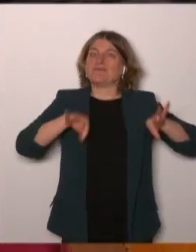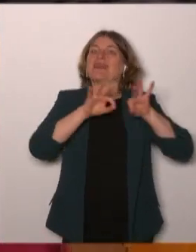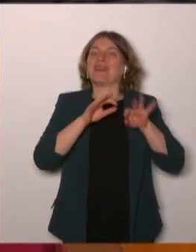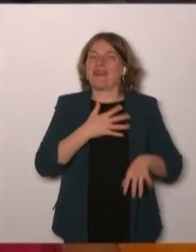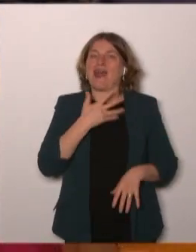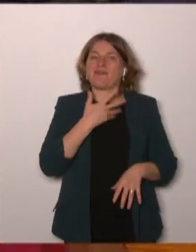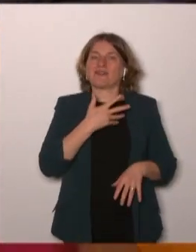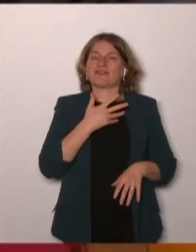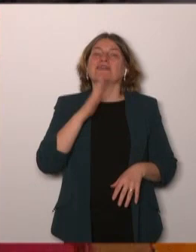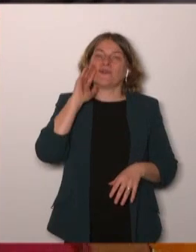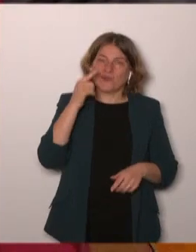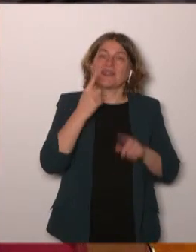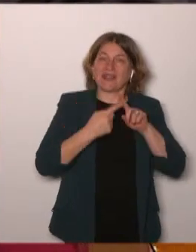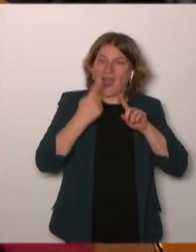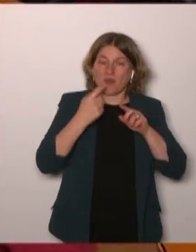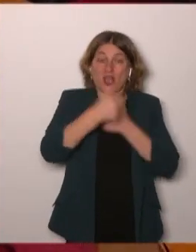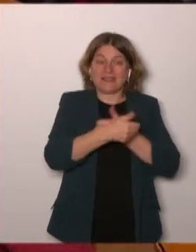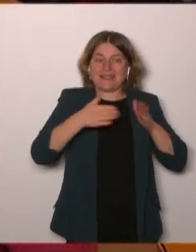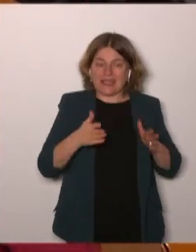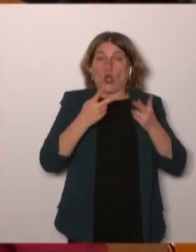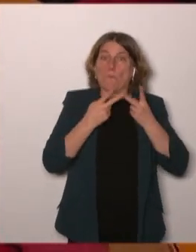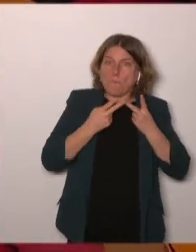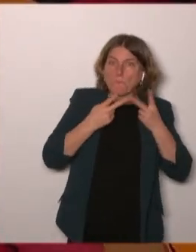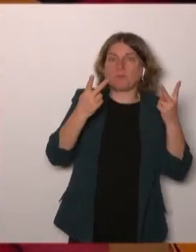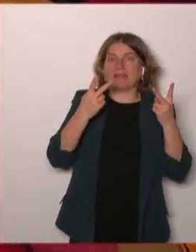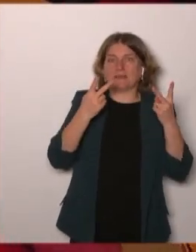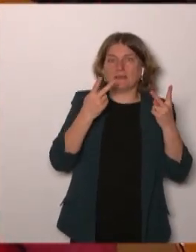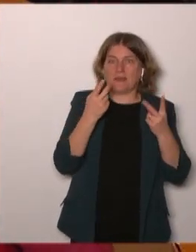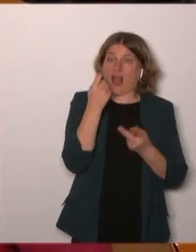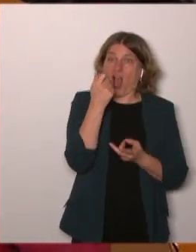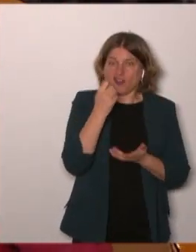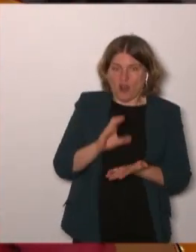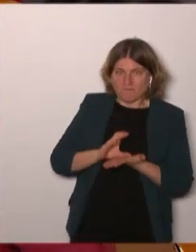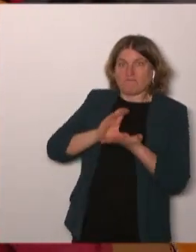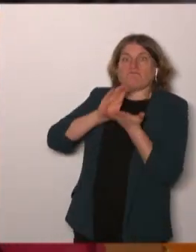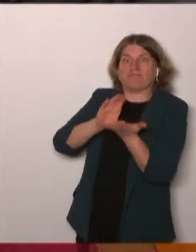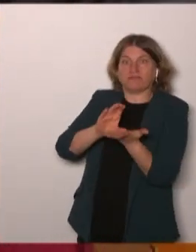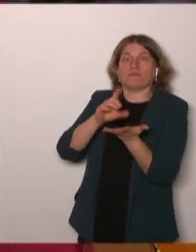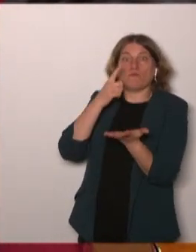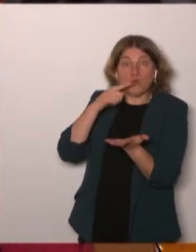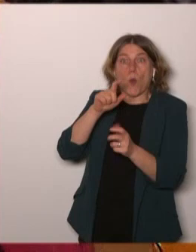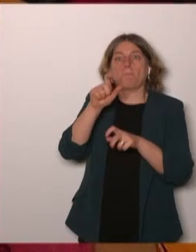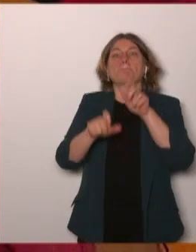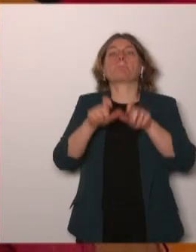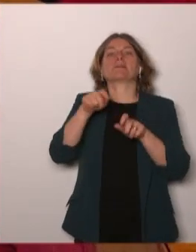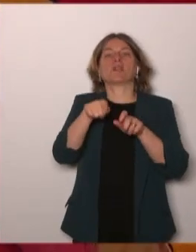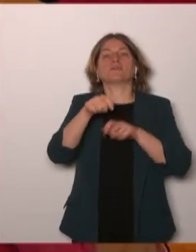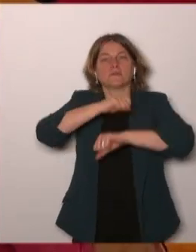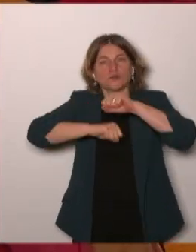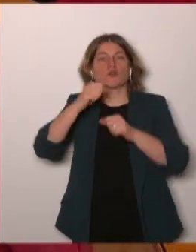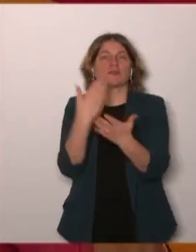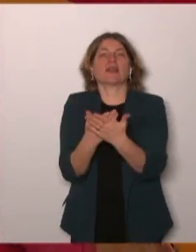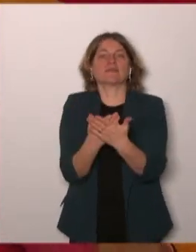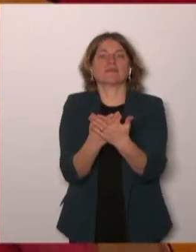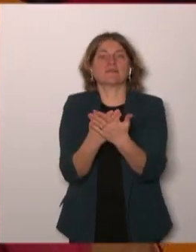work staff anything to people that would address the questions that are not necessarily